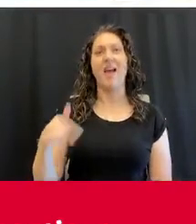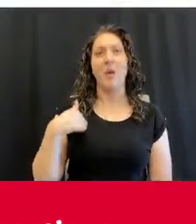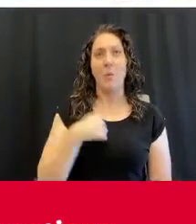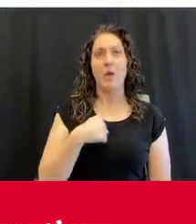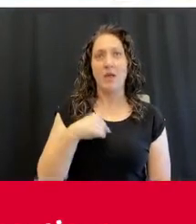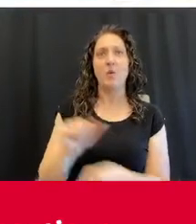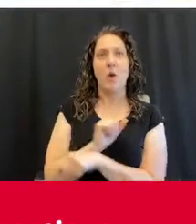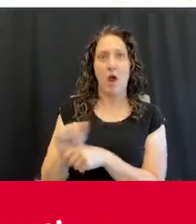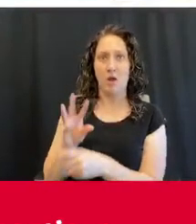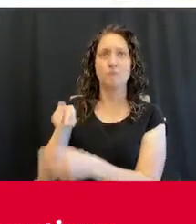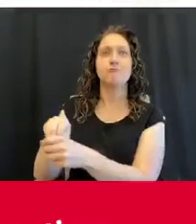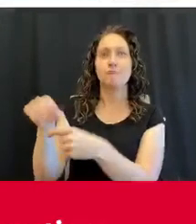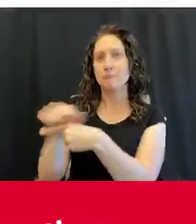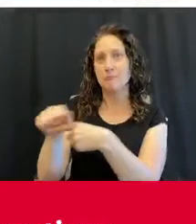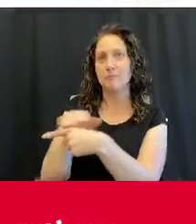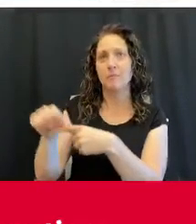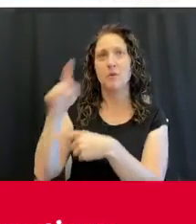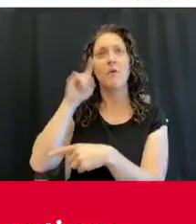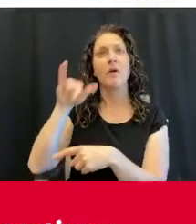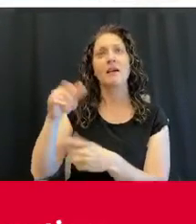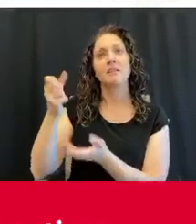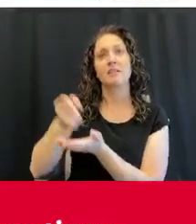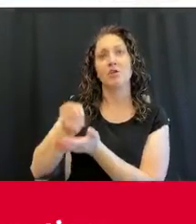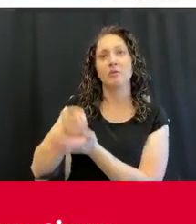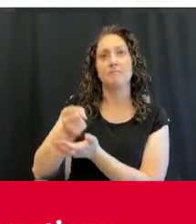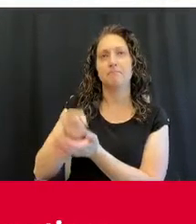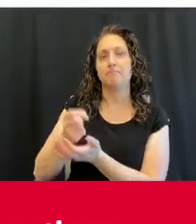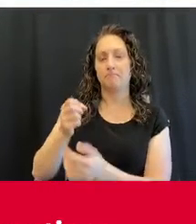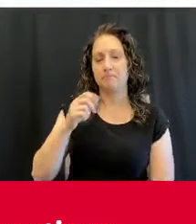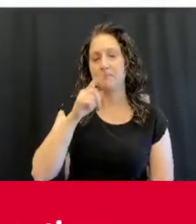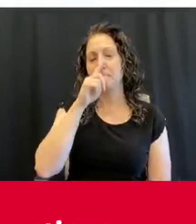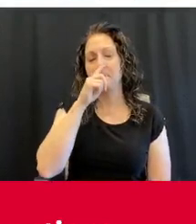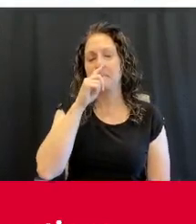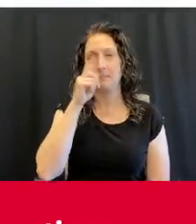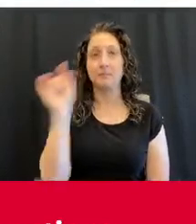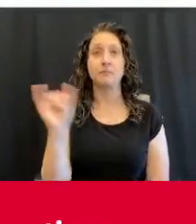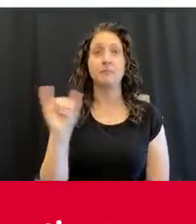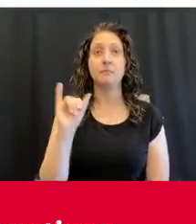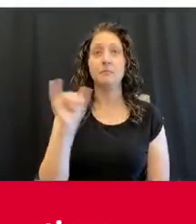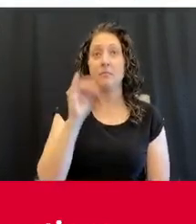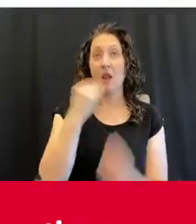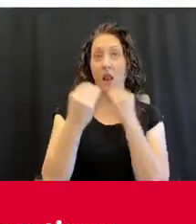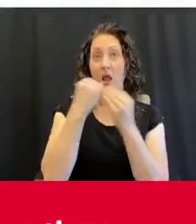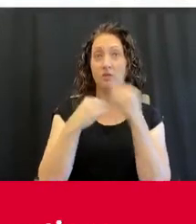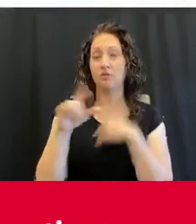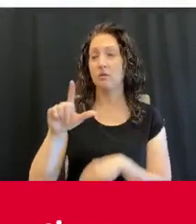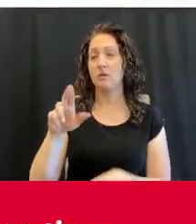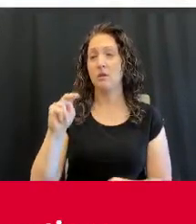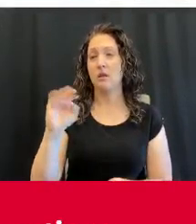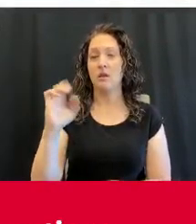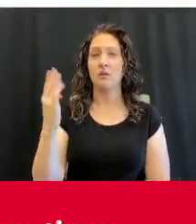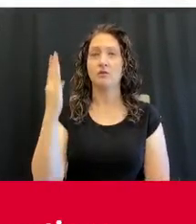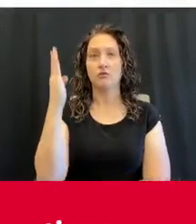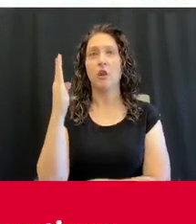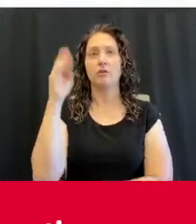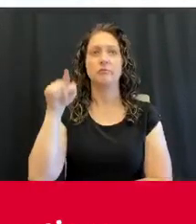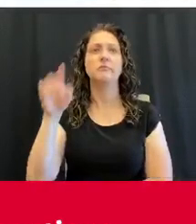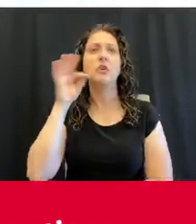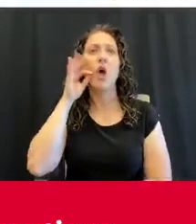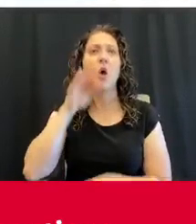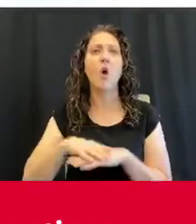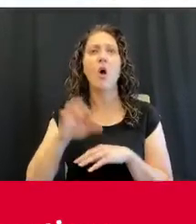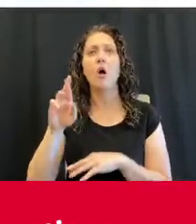that for the scholarships. We also, the lunches, the Cardinals on the Run, we do that every third